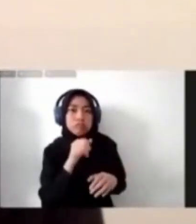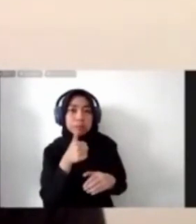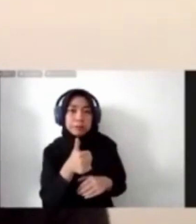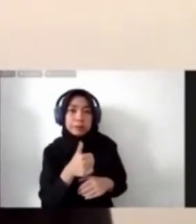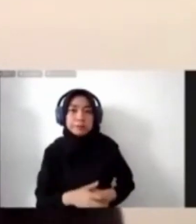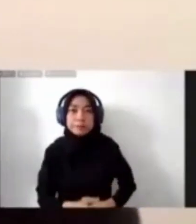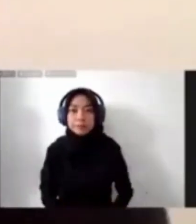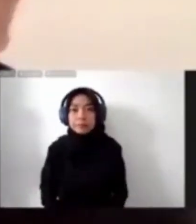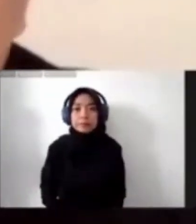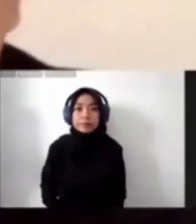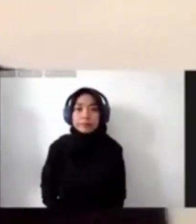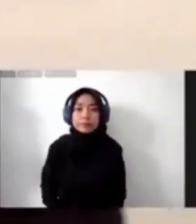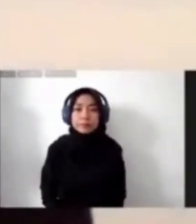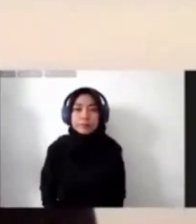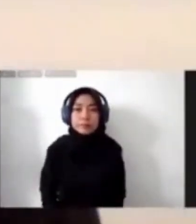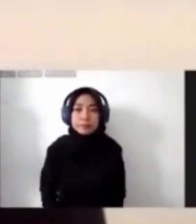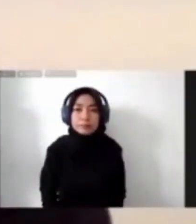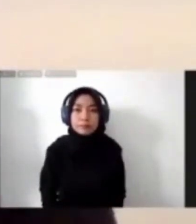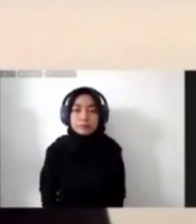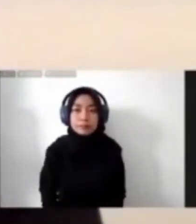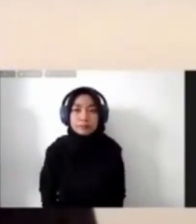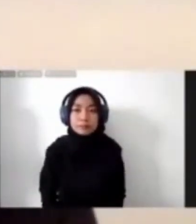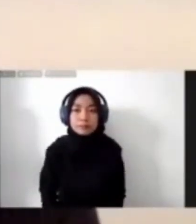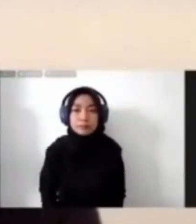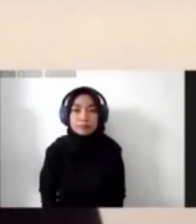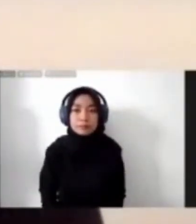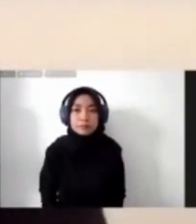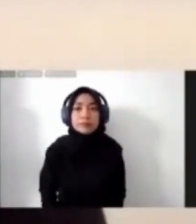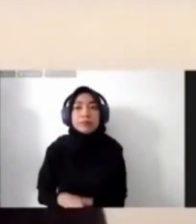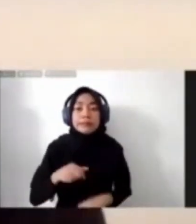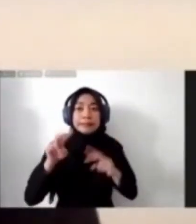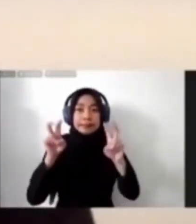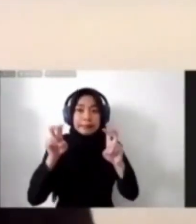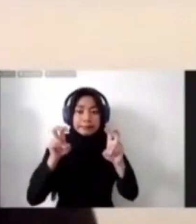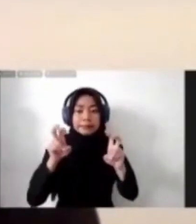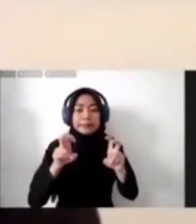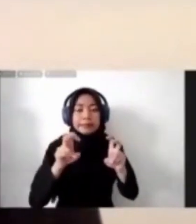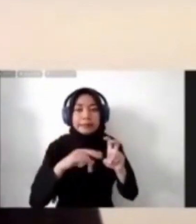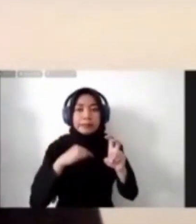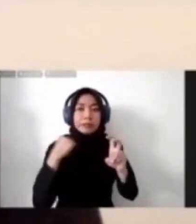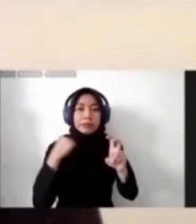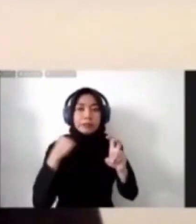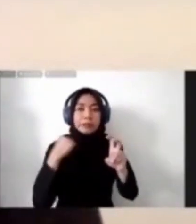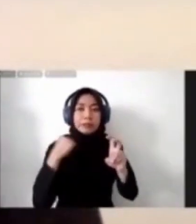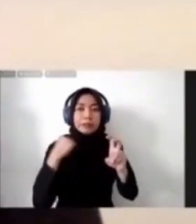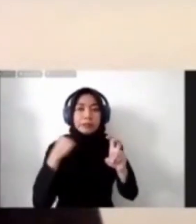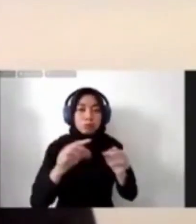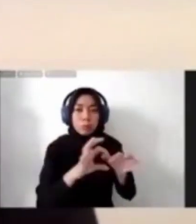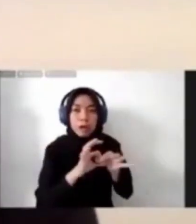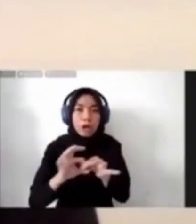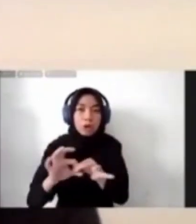Our keynote session is entitled Networking Publics and Analysis of the Recent Work of Monash Art